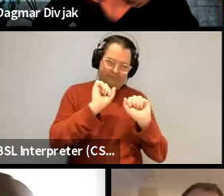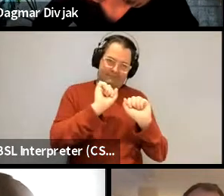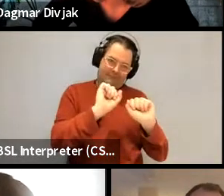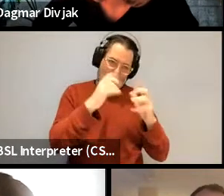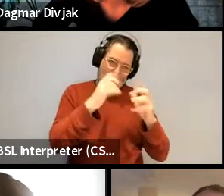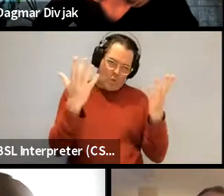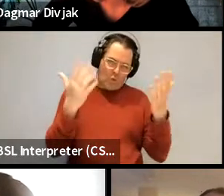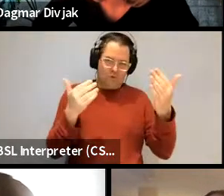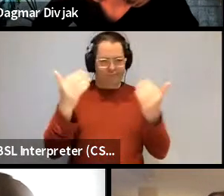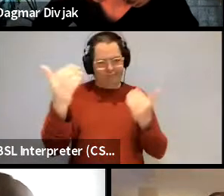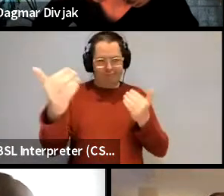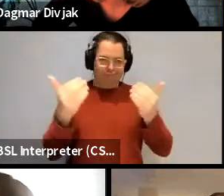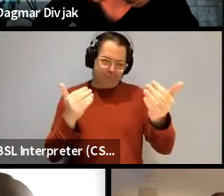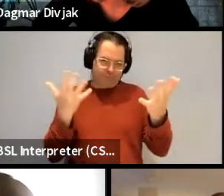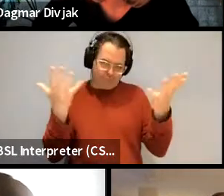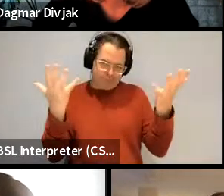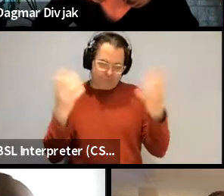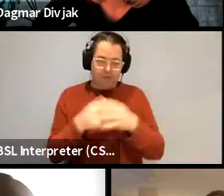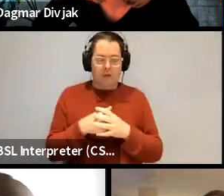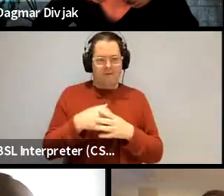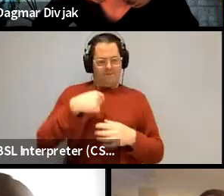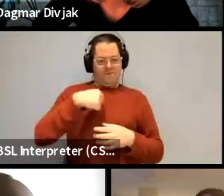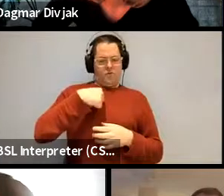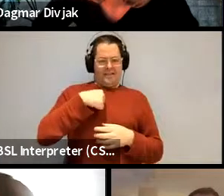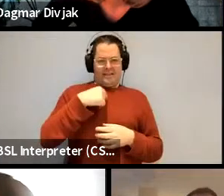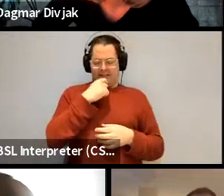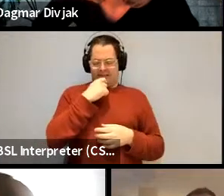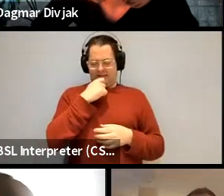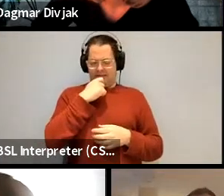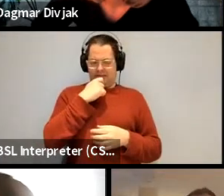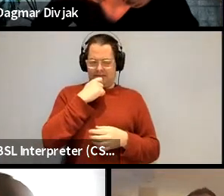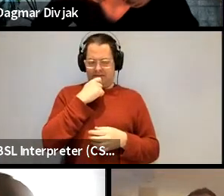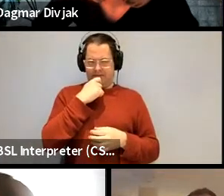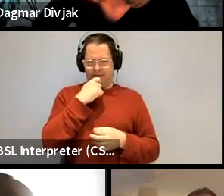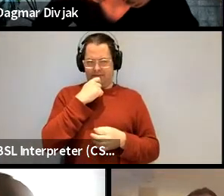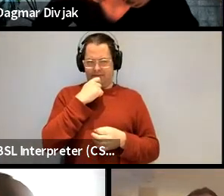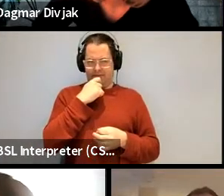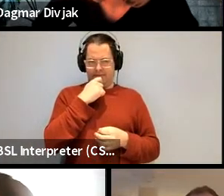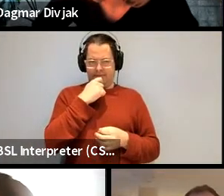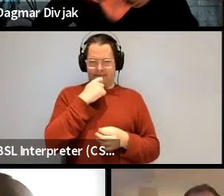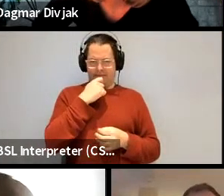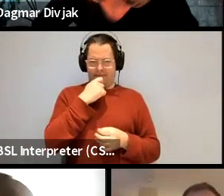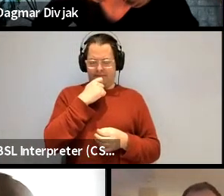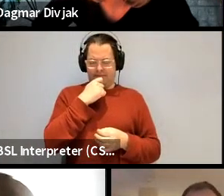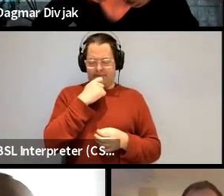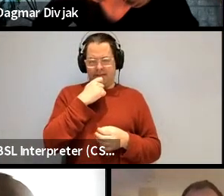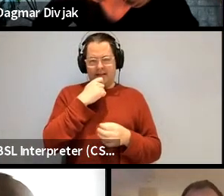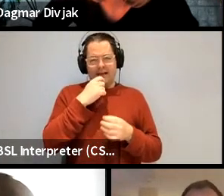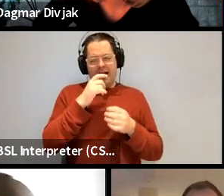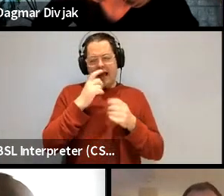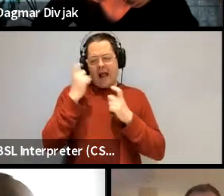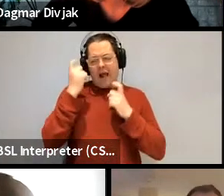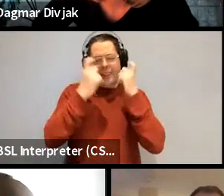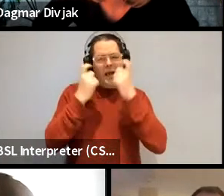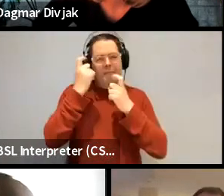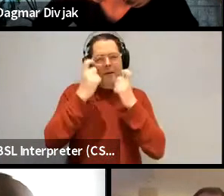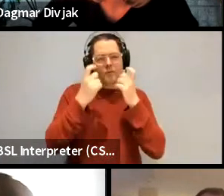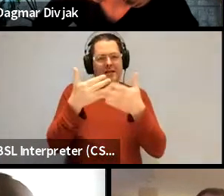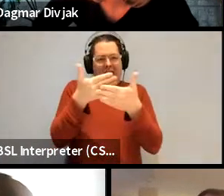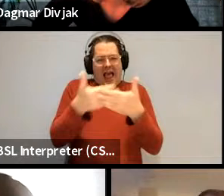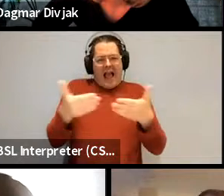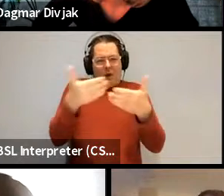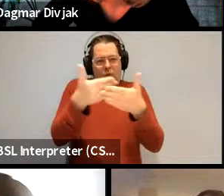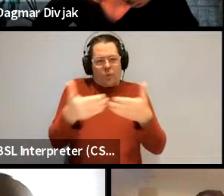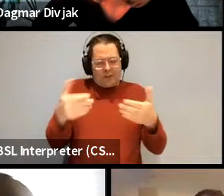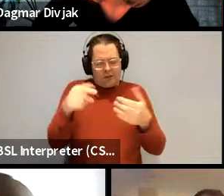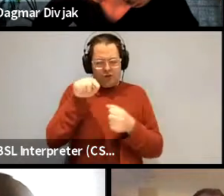advanced but you know i i'm never quite sure about you know about for when we're thinking about language about